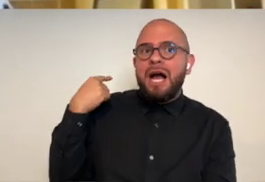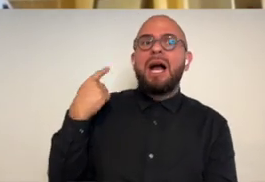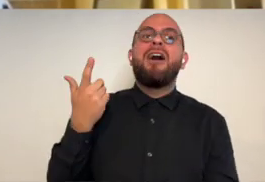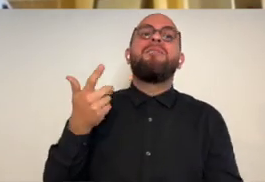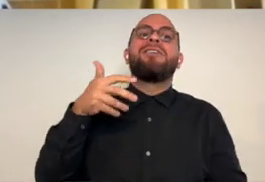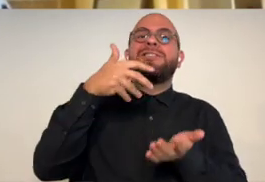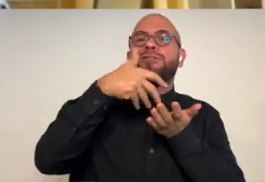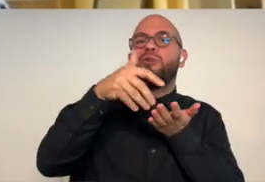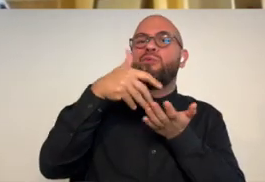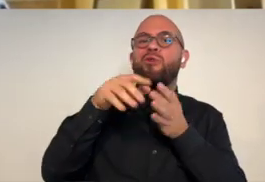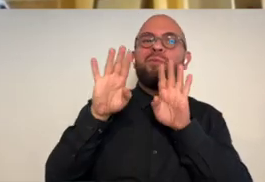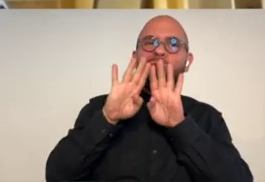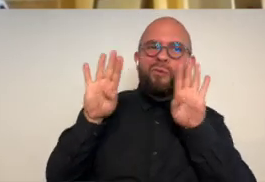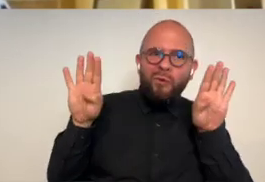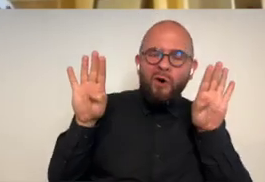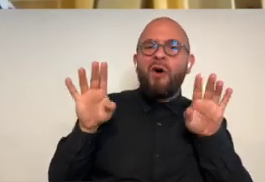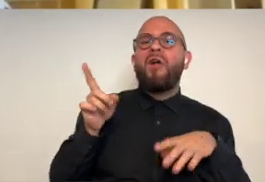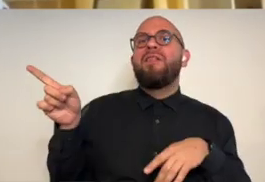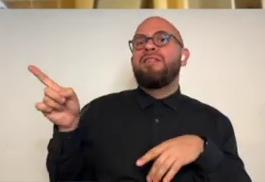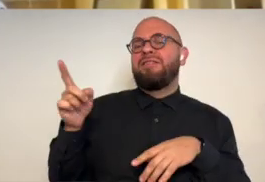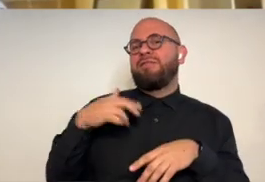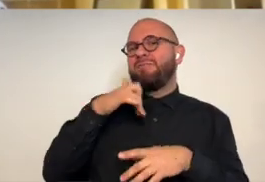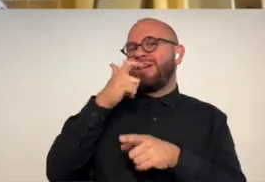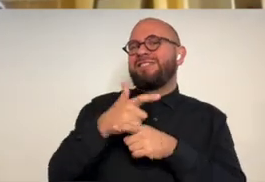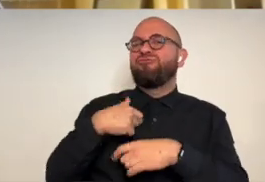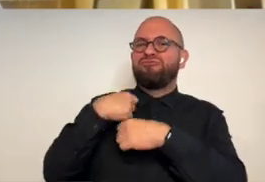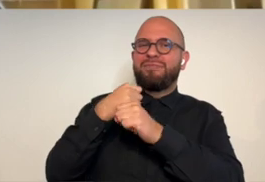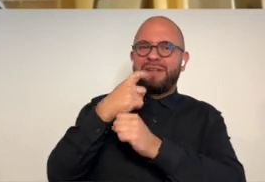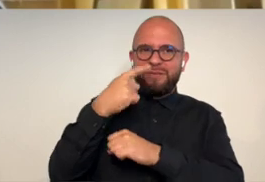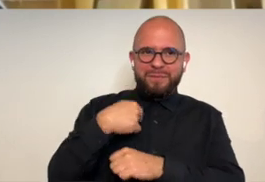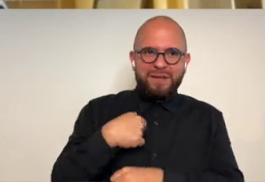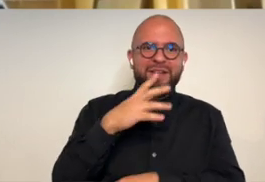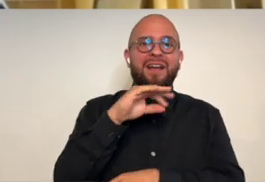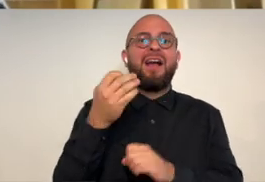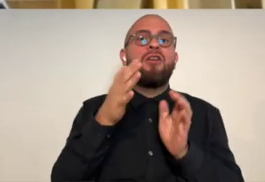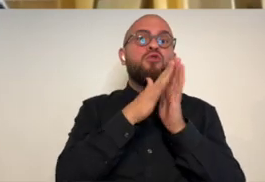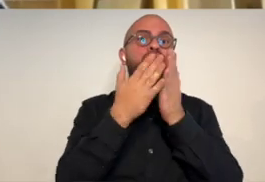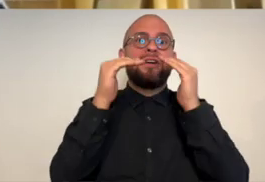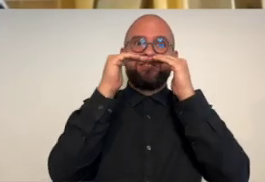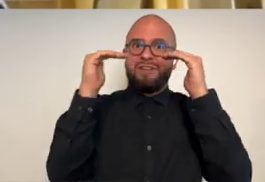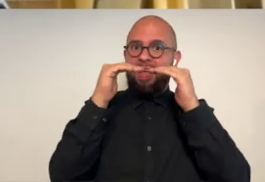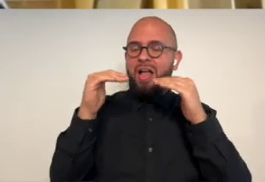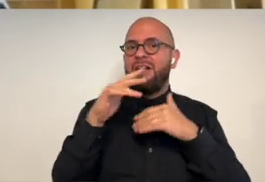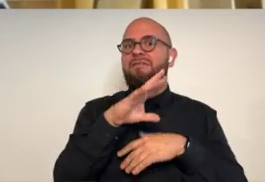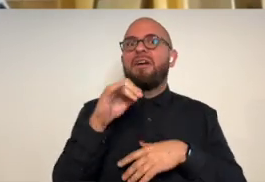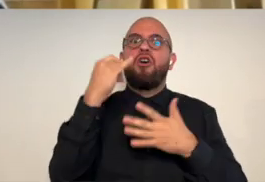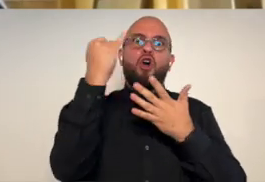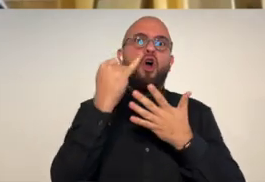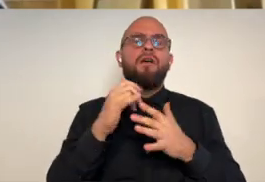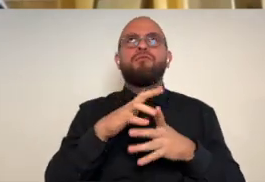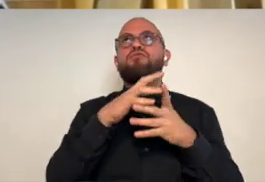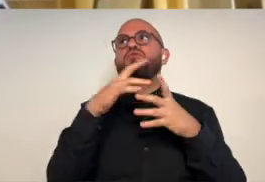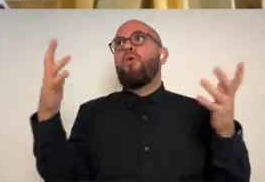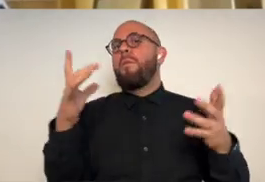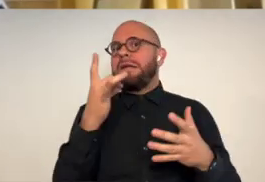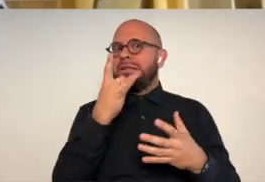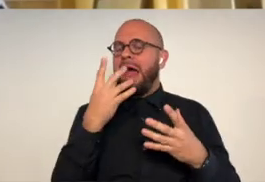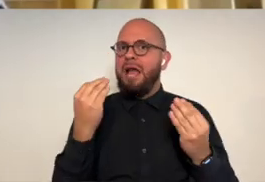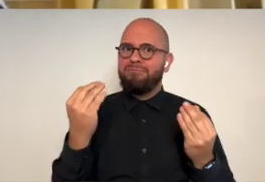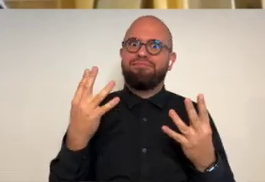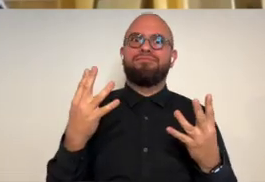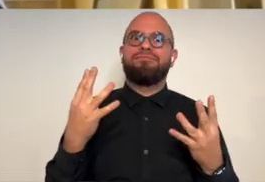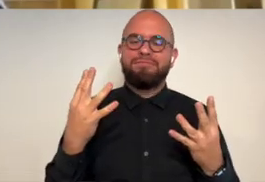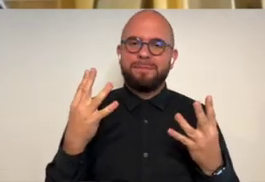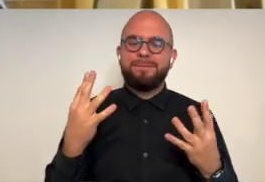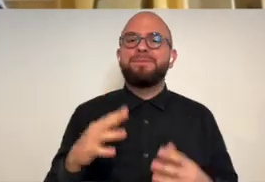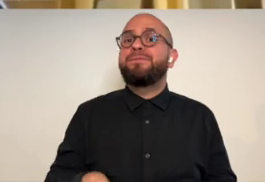the day and um behind me is a broom on the wall my sister made for me and bookshelves and